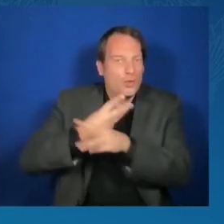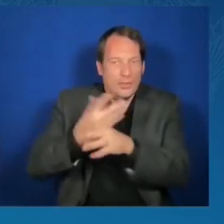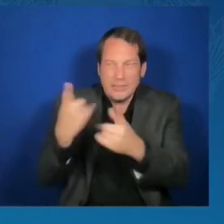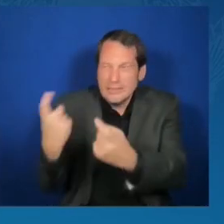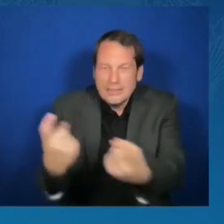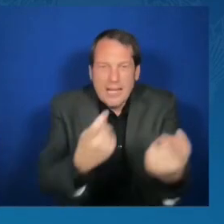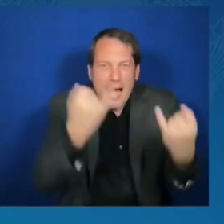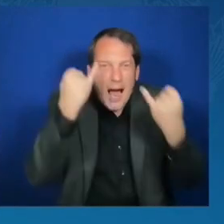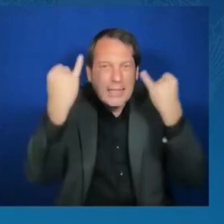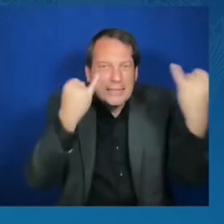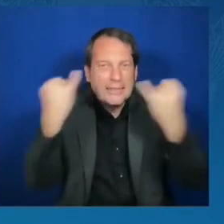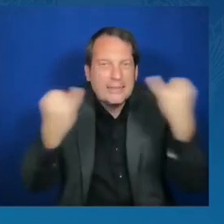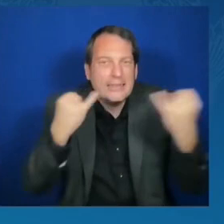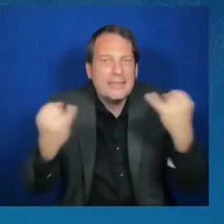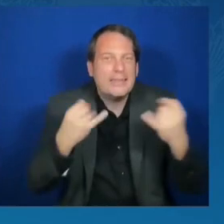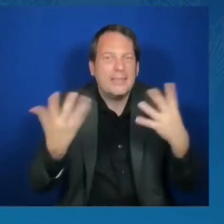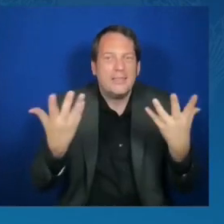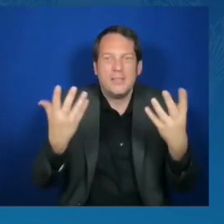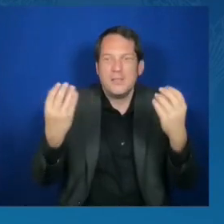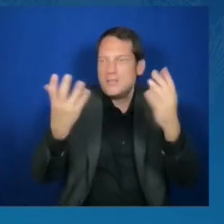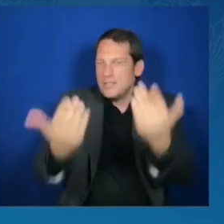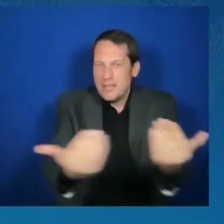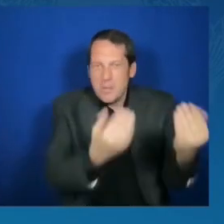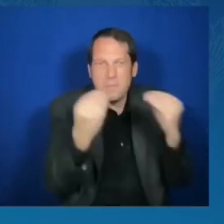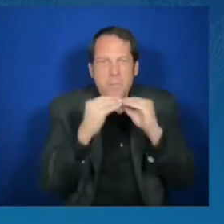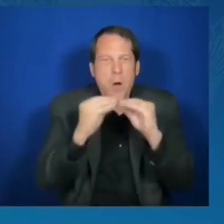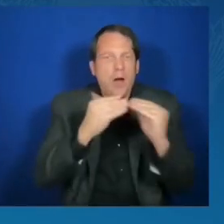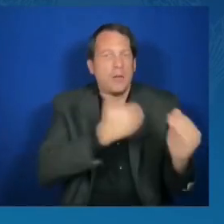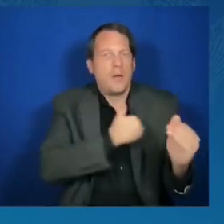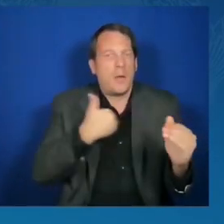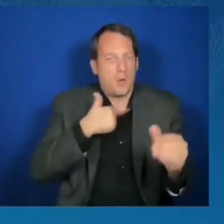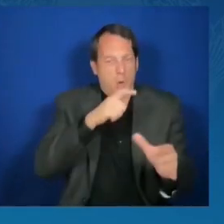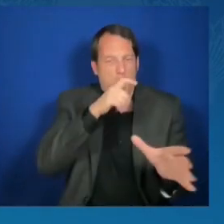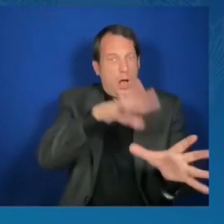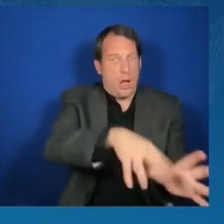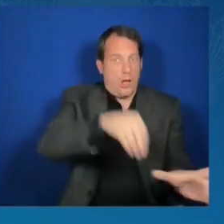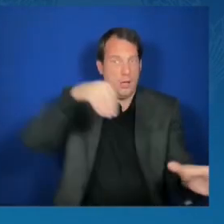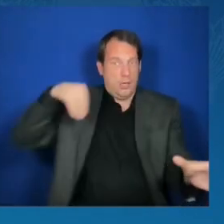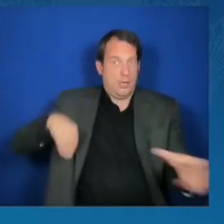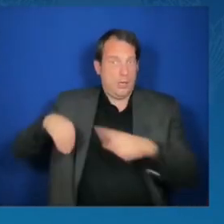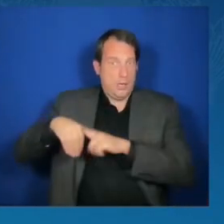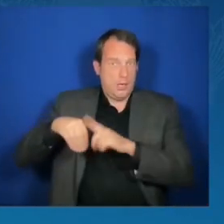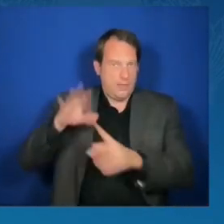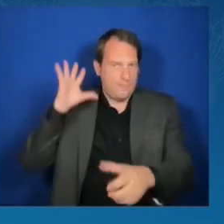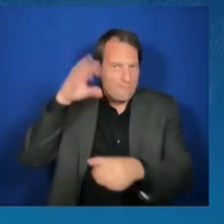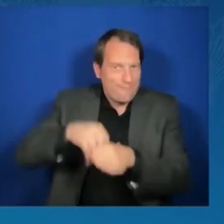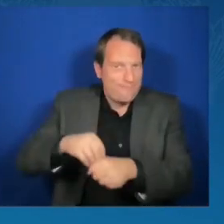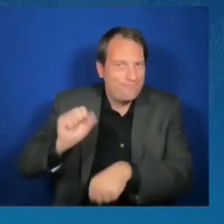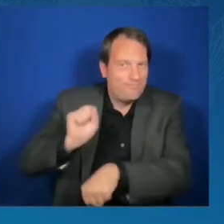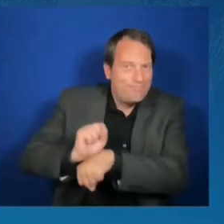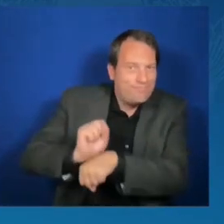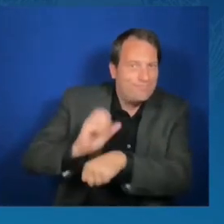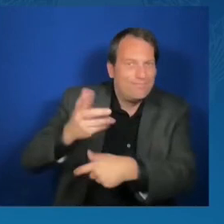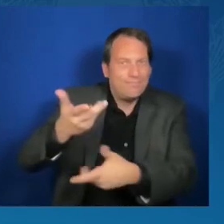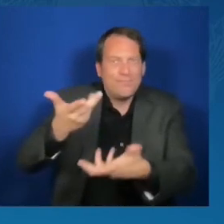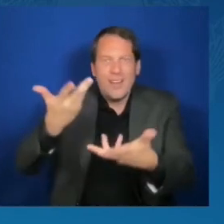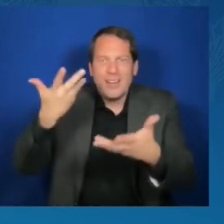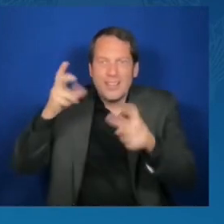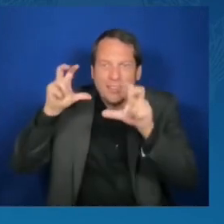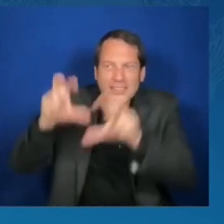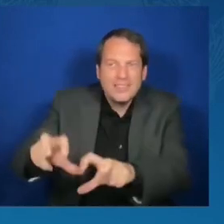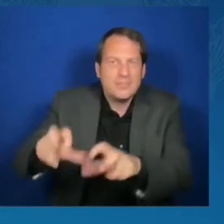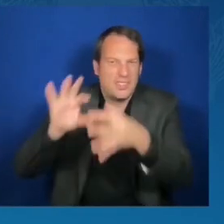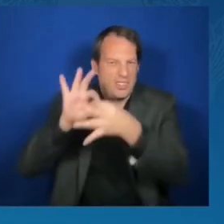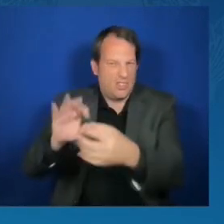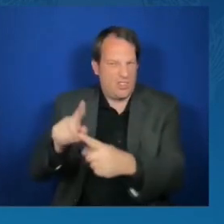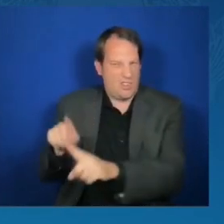improve everything from deploying clean energy to expanding digital access across the continent. We'll consult on how to strengthen ties